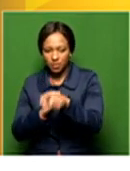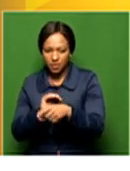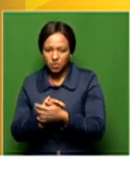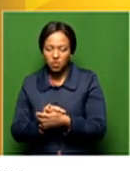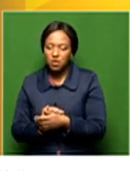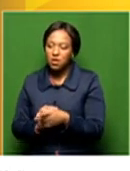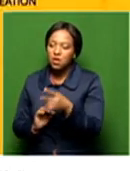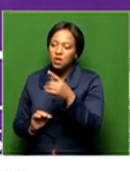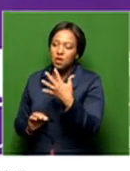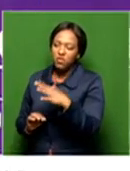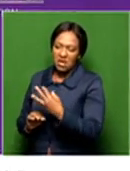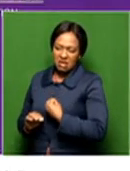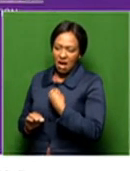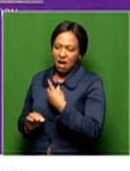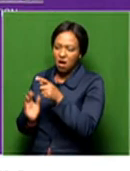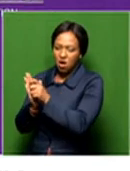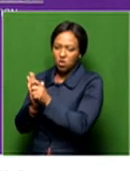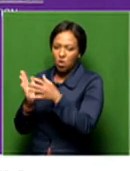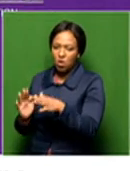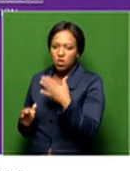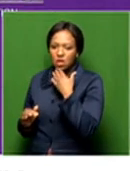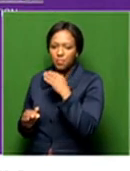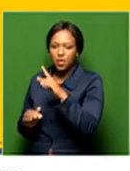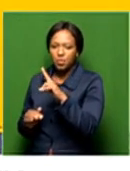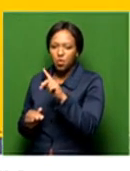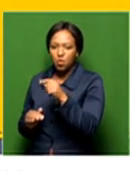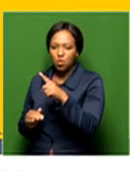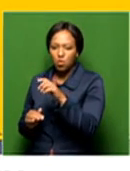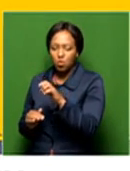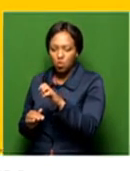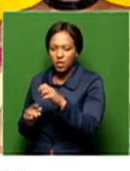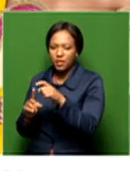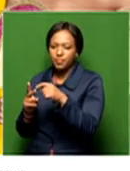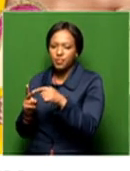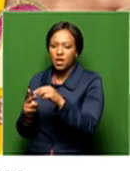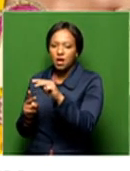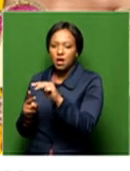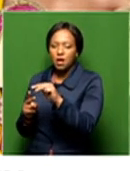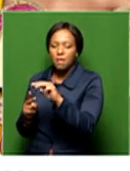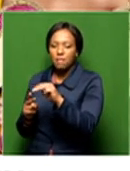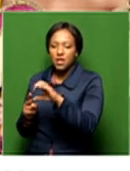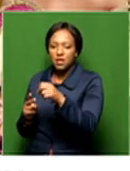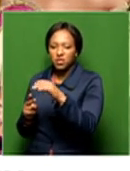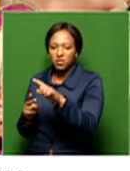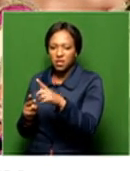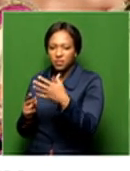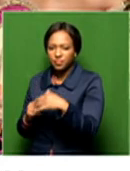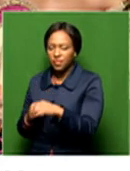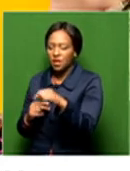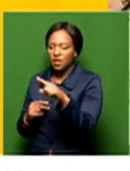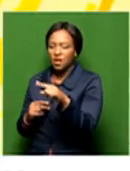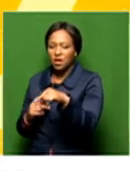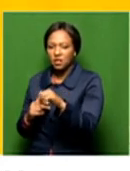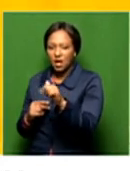talented young authors. You've included Buxle Mte Etwa, Michelle Ngamangeng, Ngali Me To